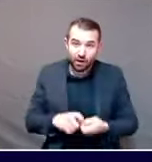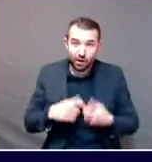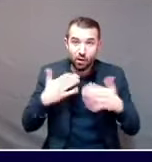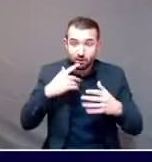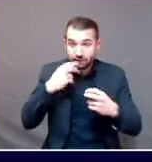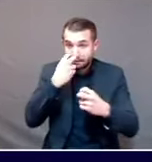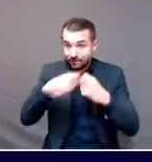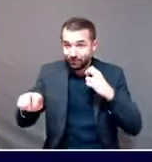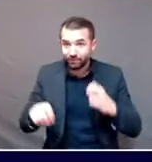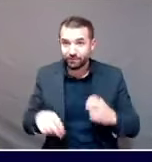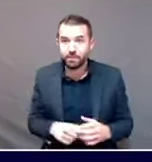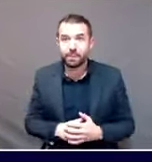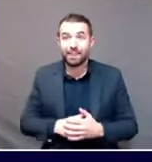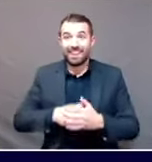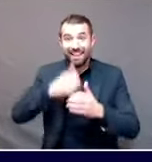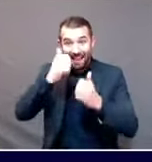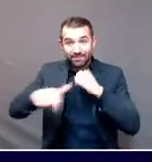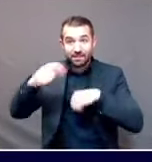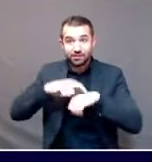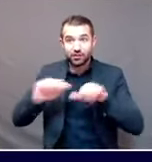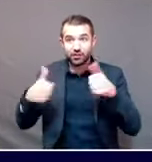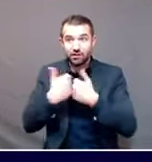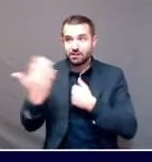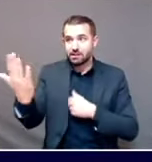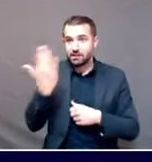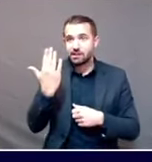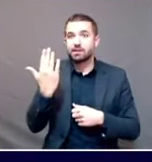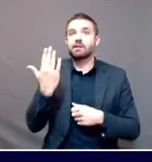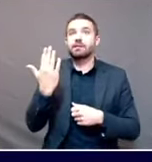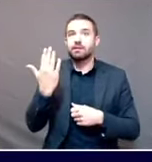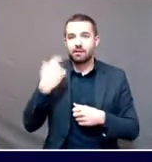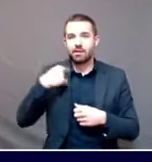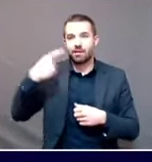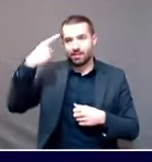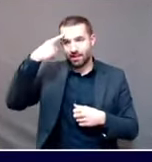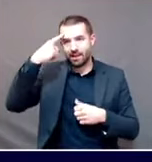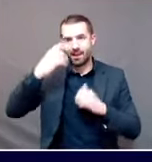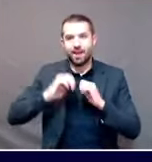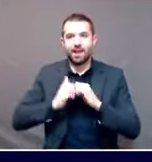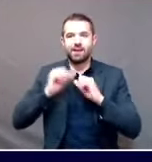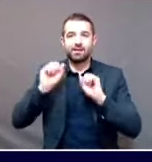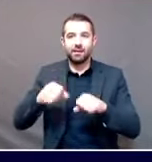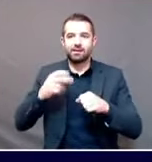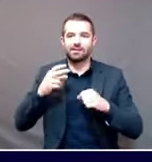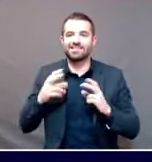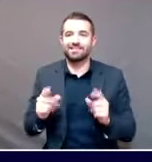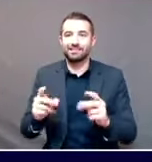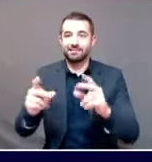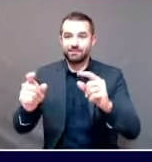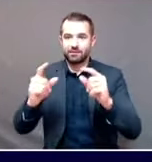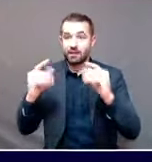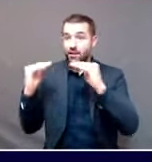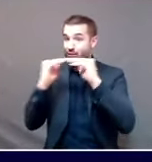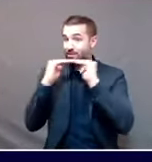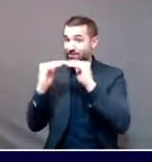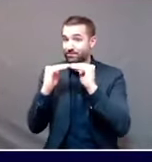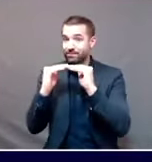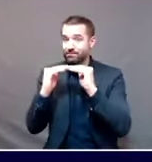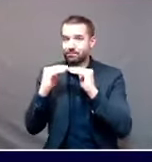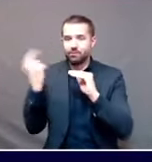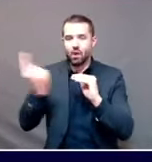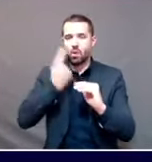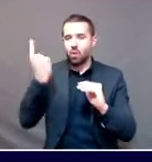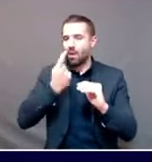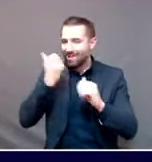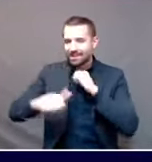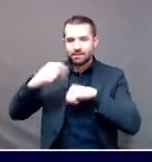and doing so with velocity. And that's how I'm thinking about every single decision we make. As I mentioned a moment ago, what I've told my team